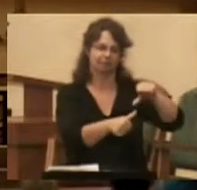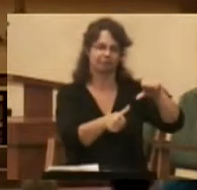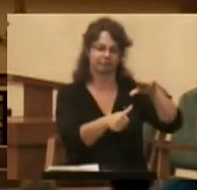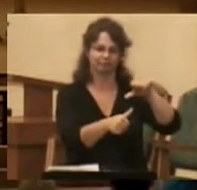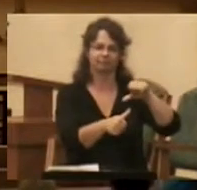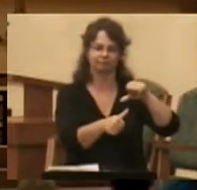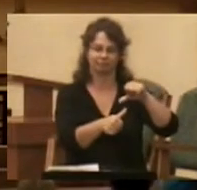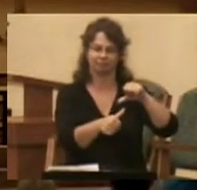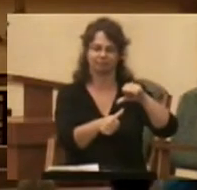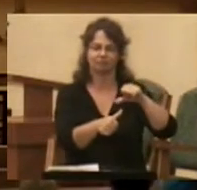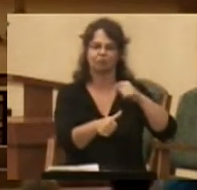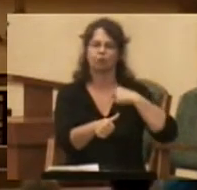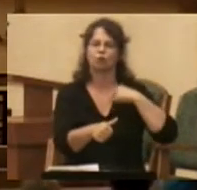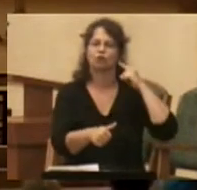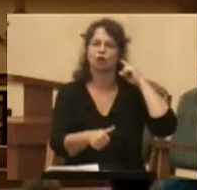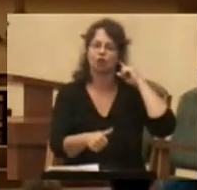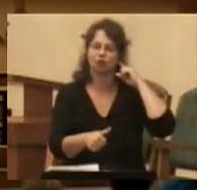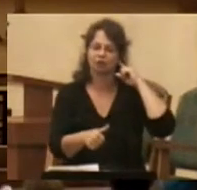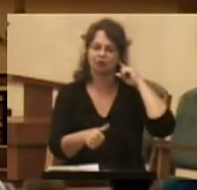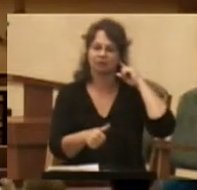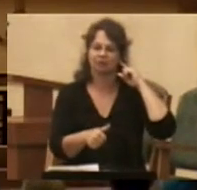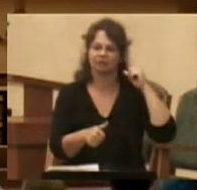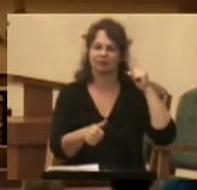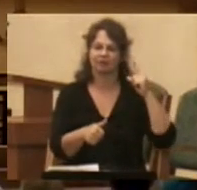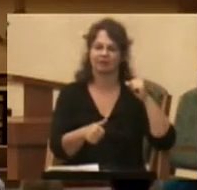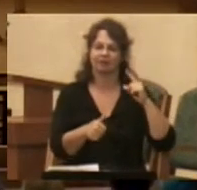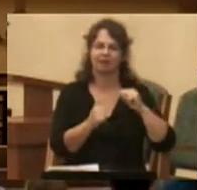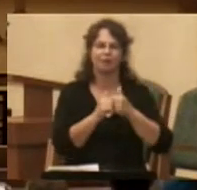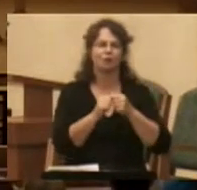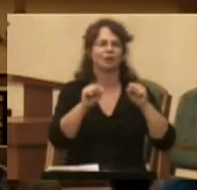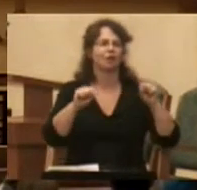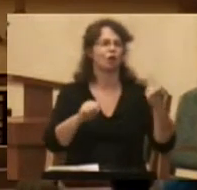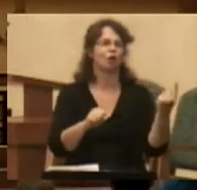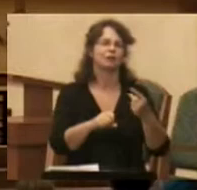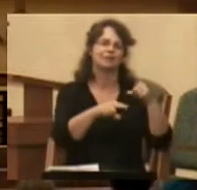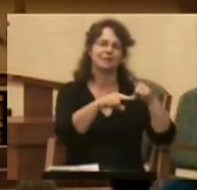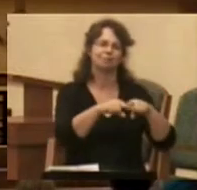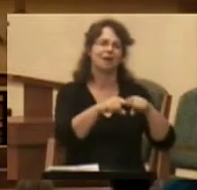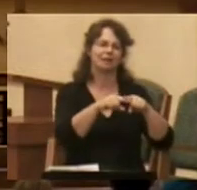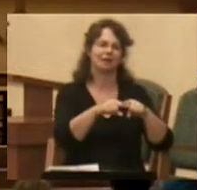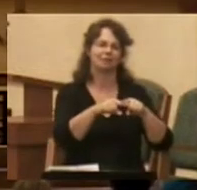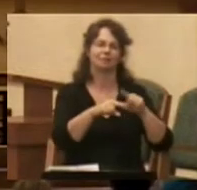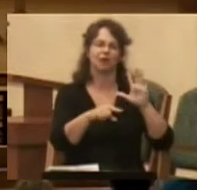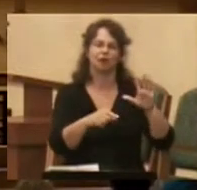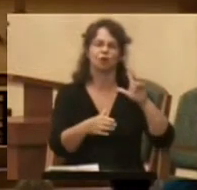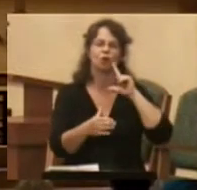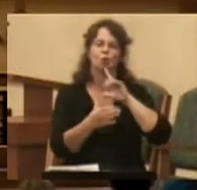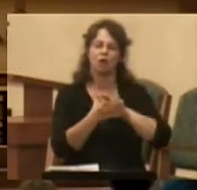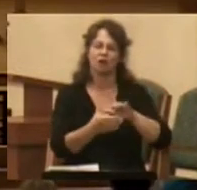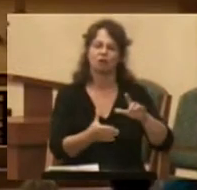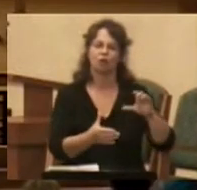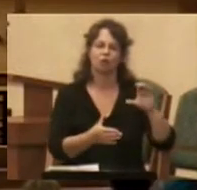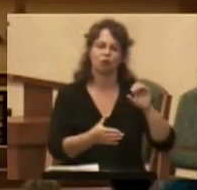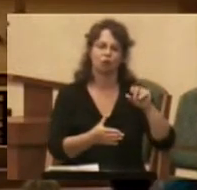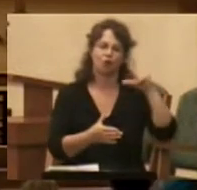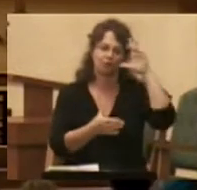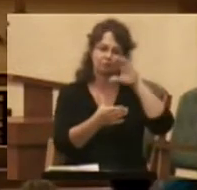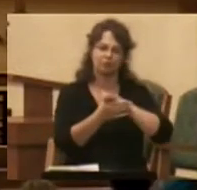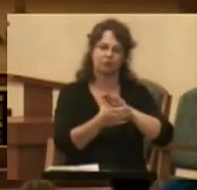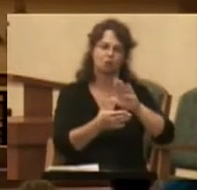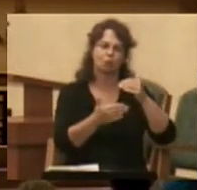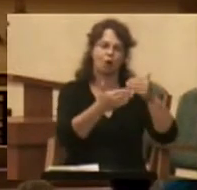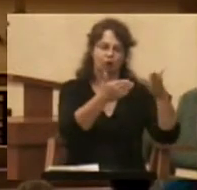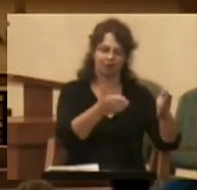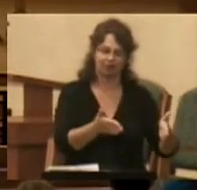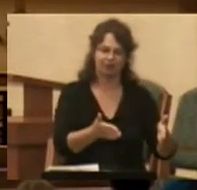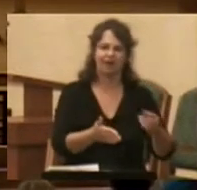We have heard how it is that you could always depend on the other that there was always someone on your side.